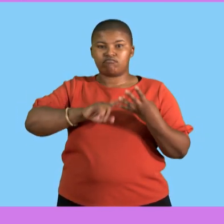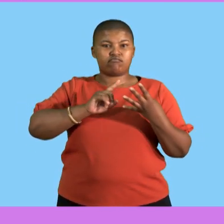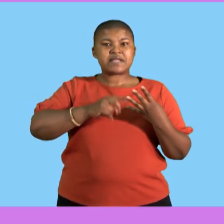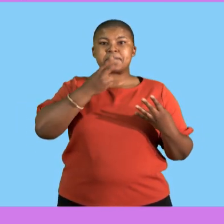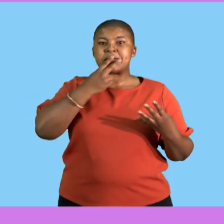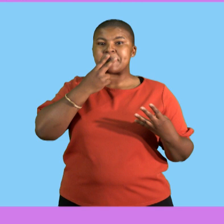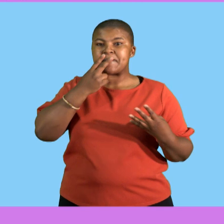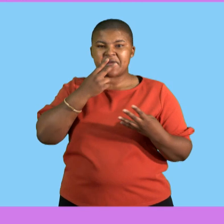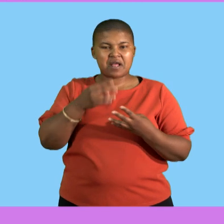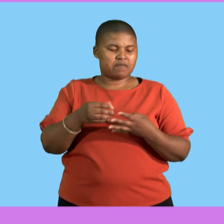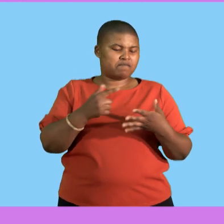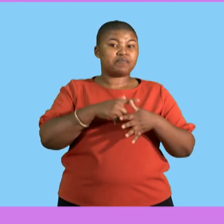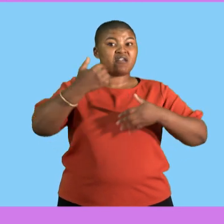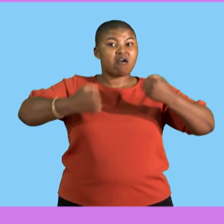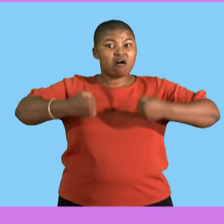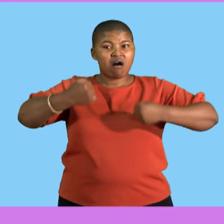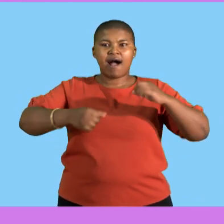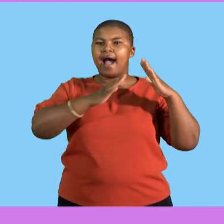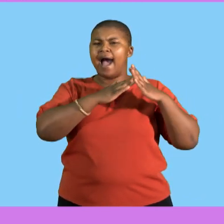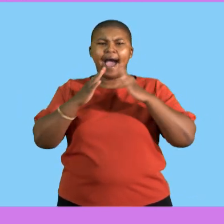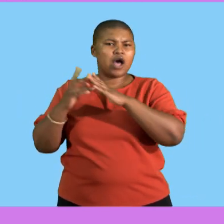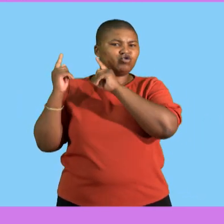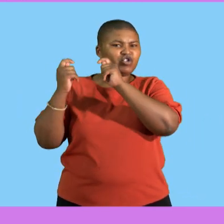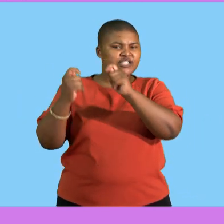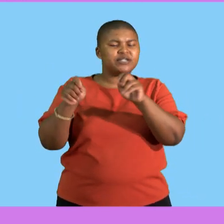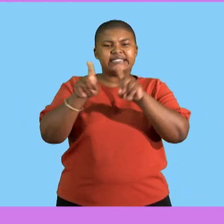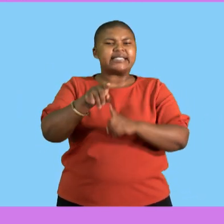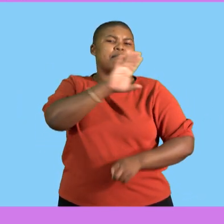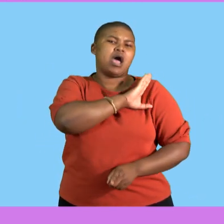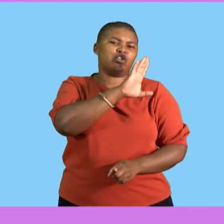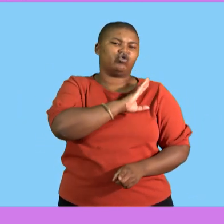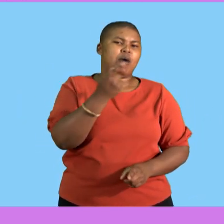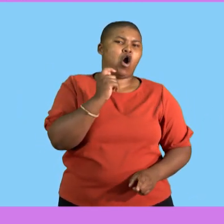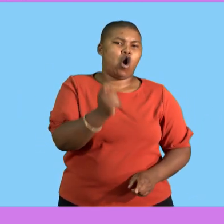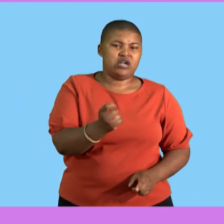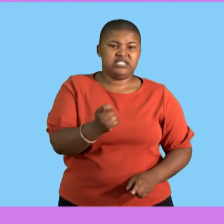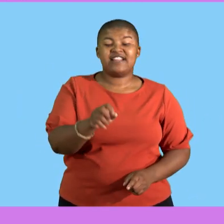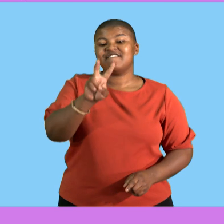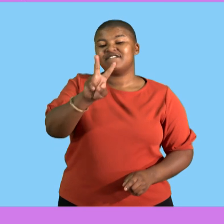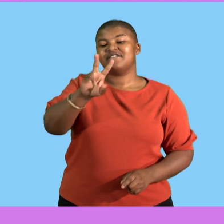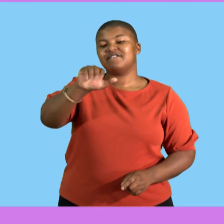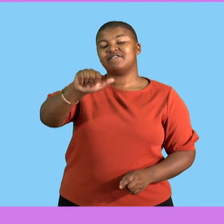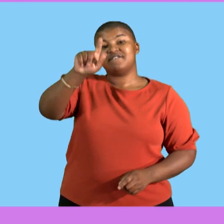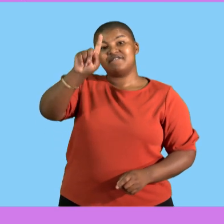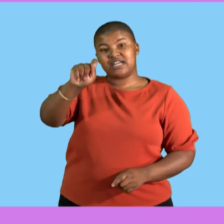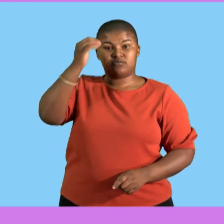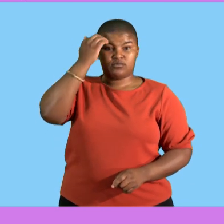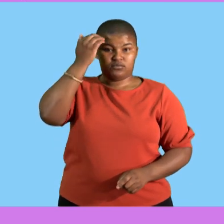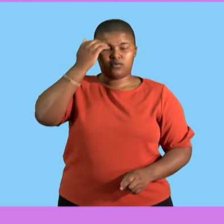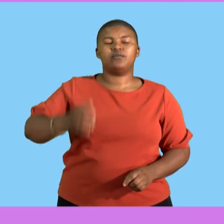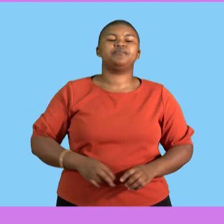tobacco, vehicles, housing, transport and consumer costs as well as VAT.